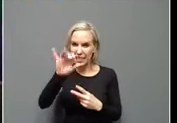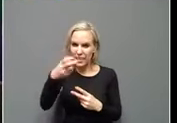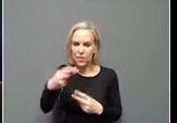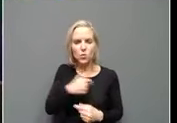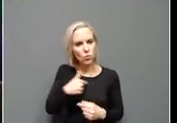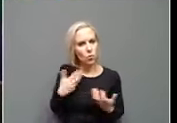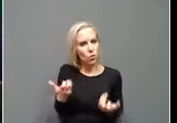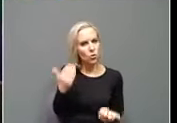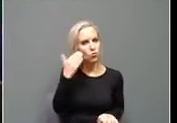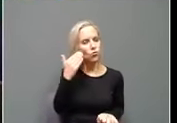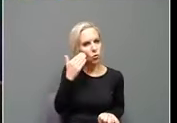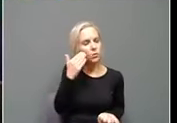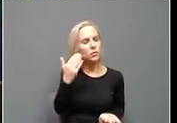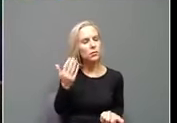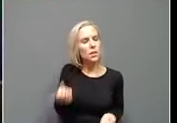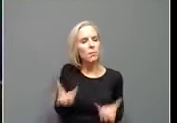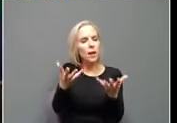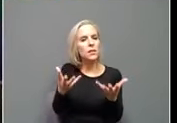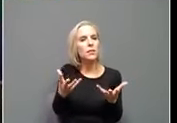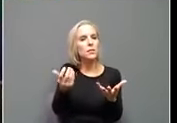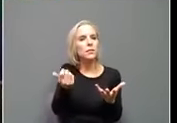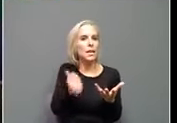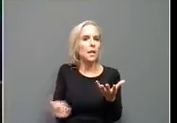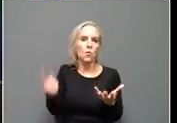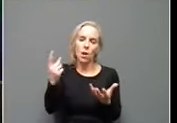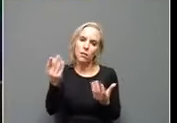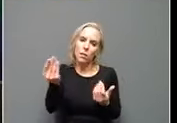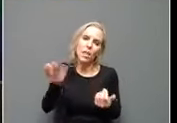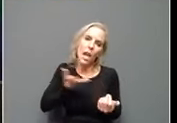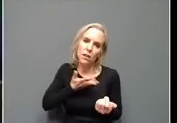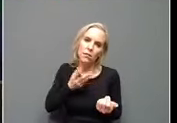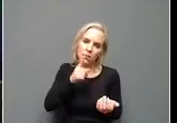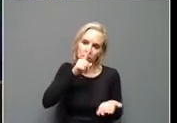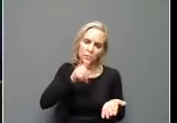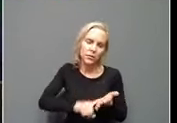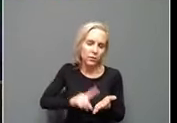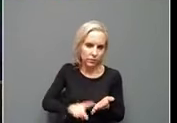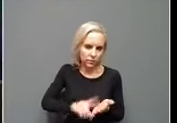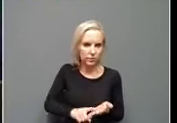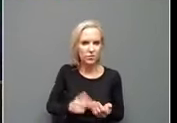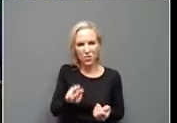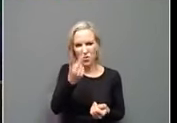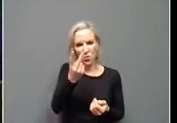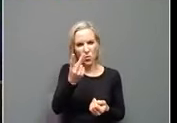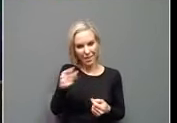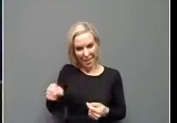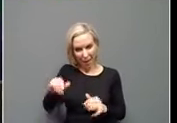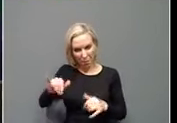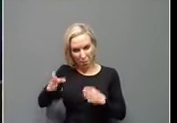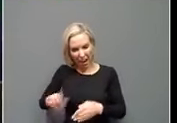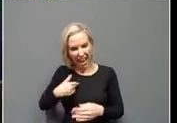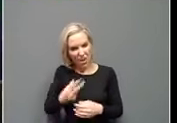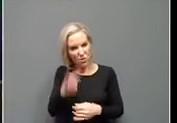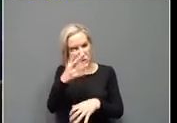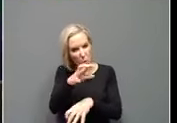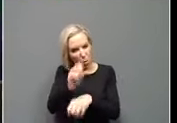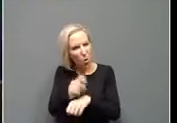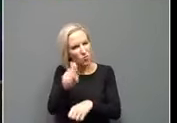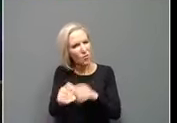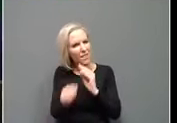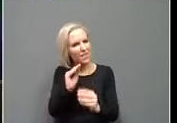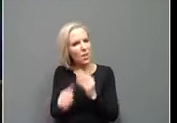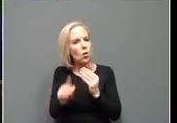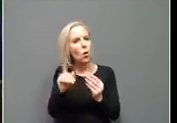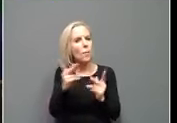as much as, as anybody, let us look into that two appointments thing ought to be fixed or people ought to